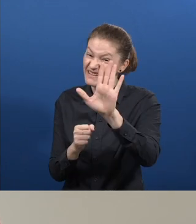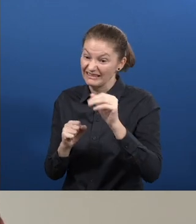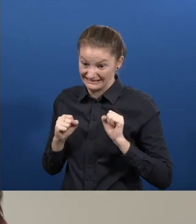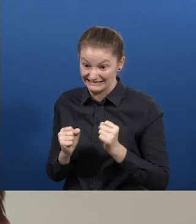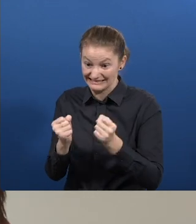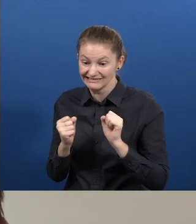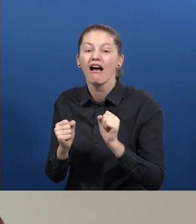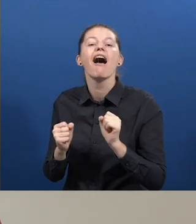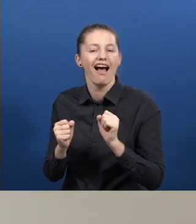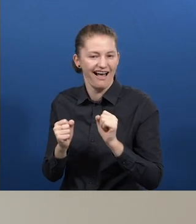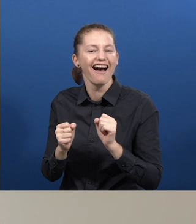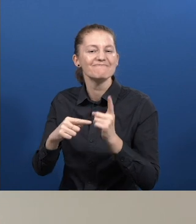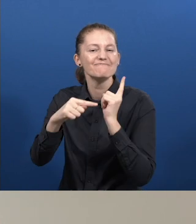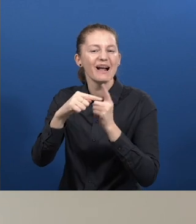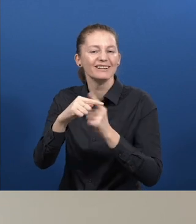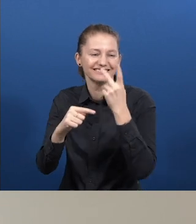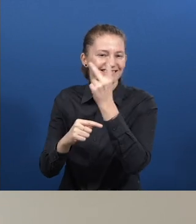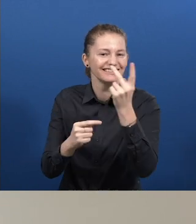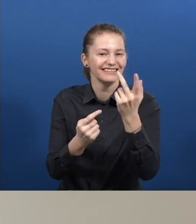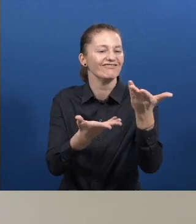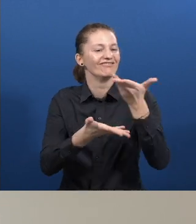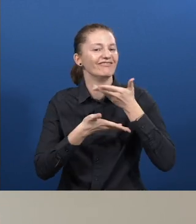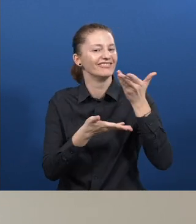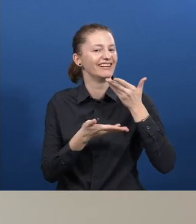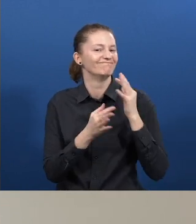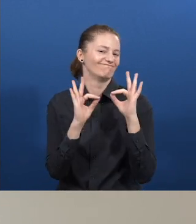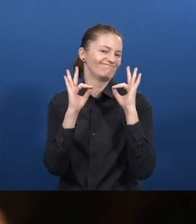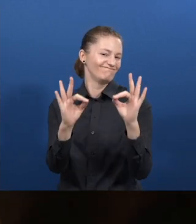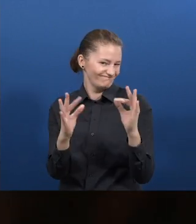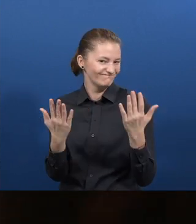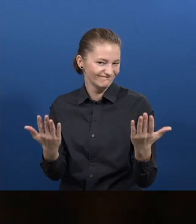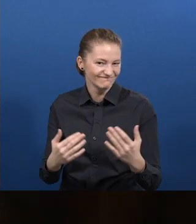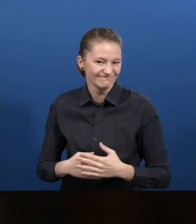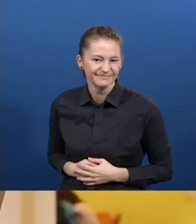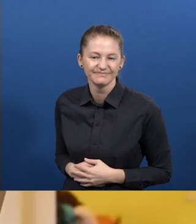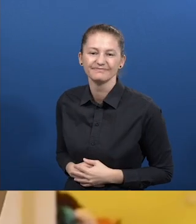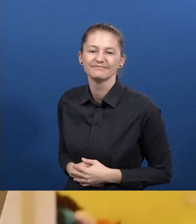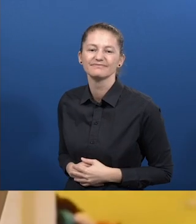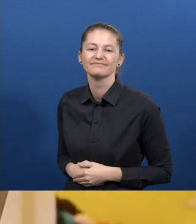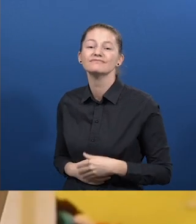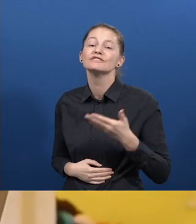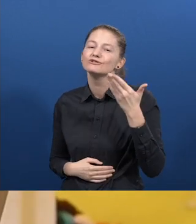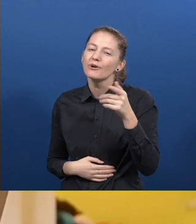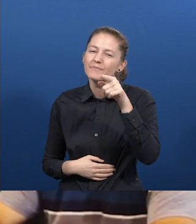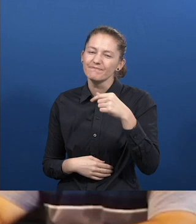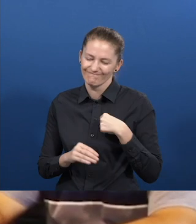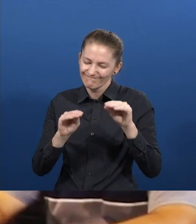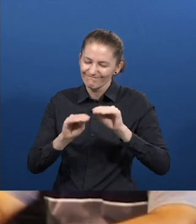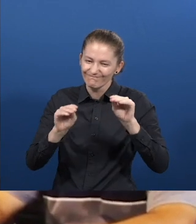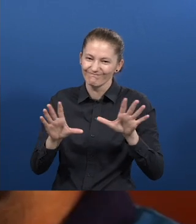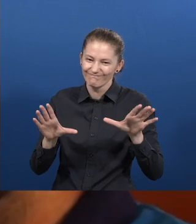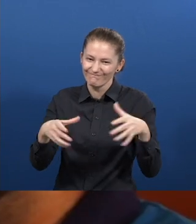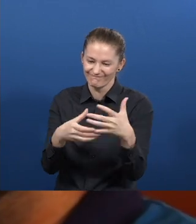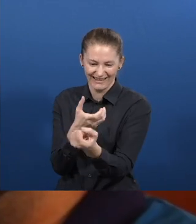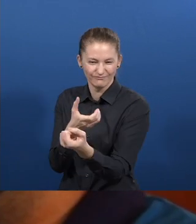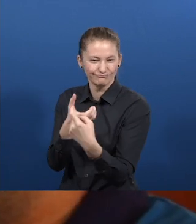very rewarding because we can see very fast results. While the transfer path for this year's participants